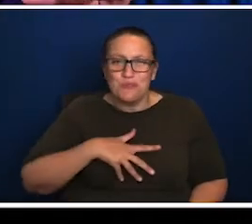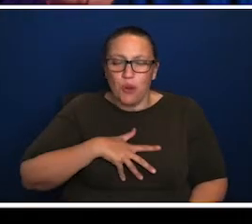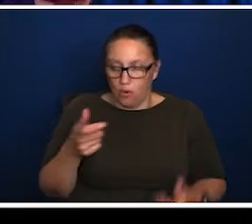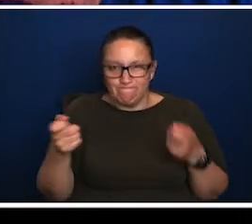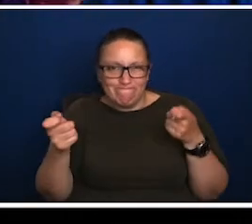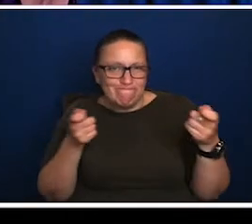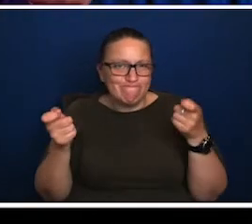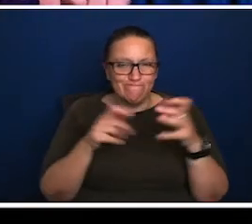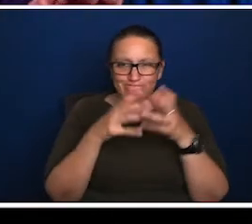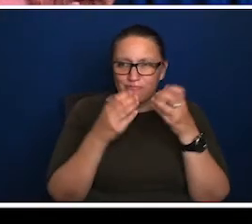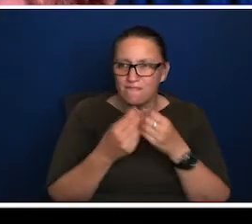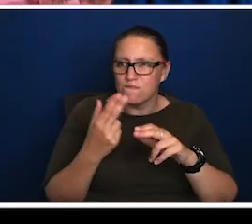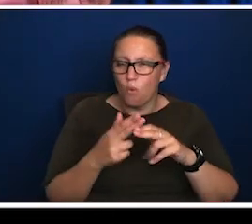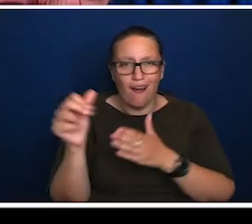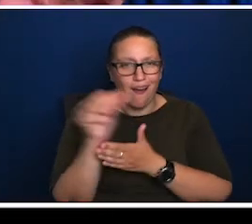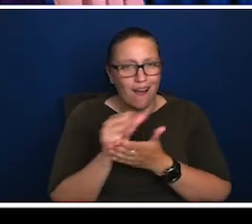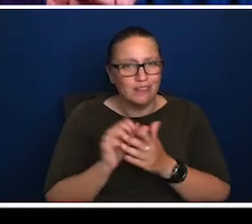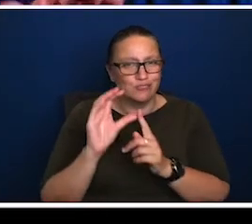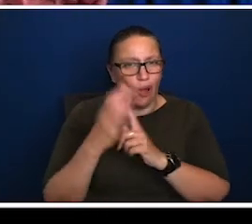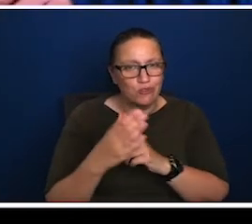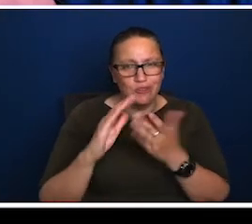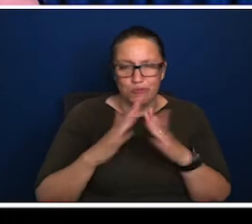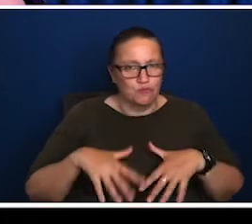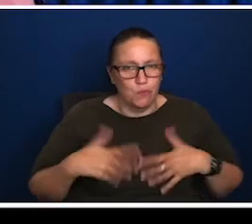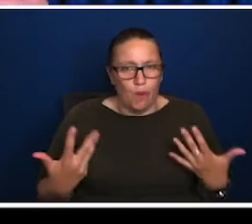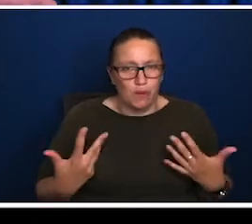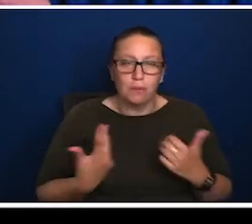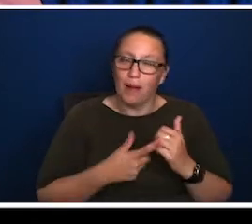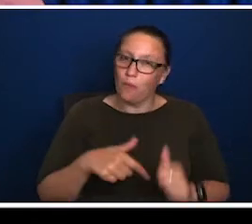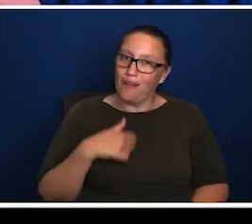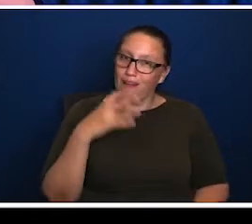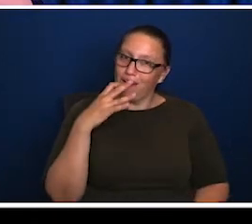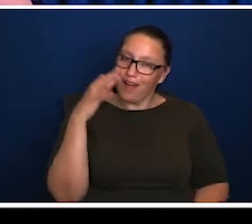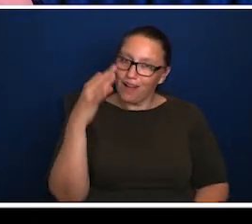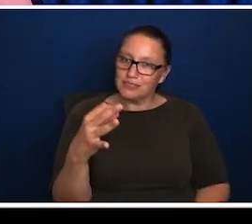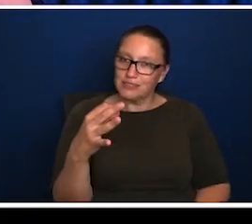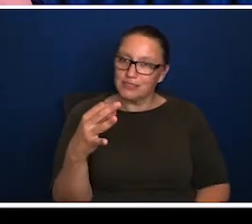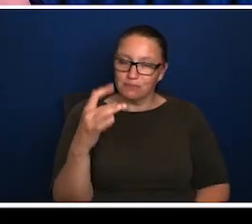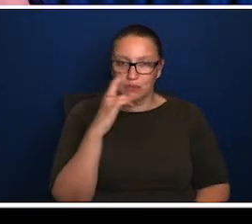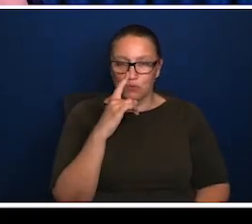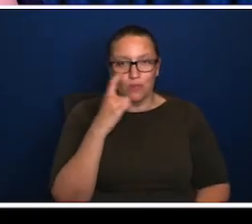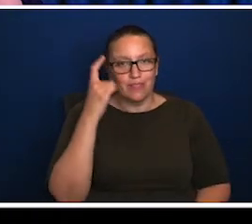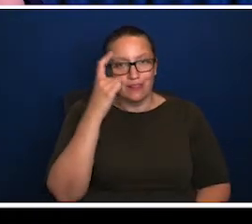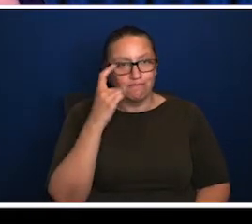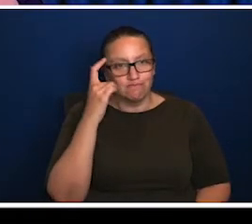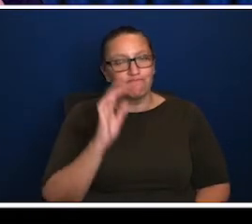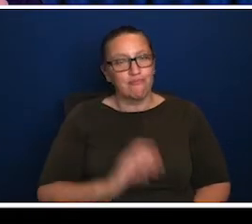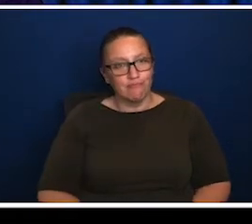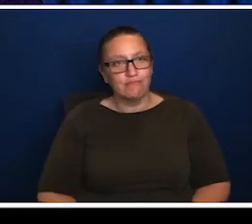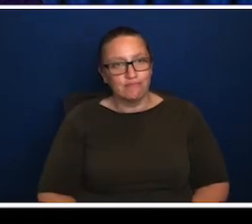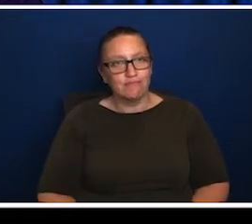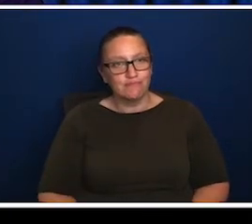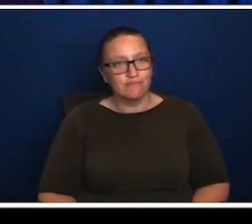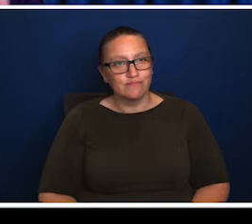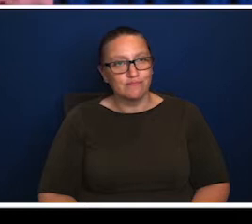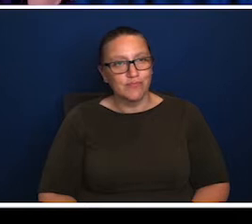at every, at, at, sort of the, at sort of the community level. The other thing is you're asking, you're posing a question, uh, that almost by definition, you